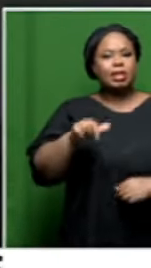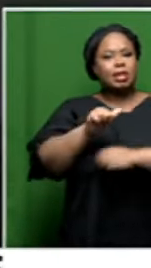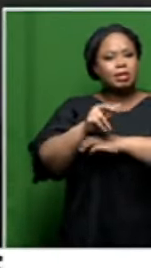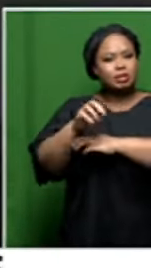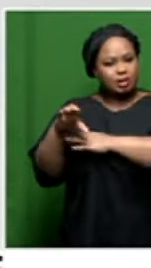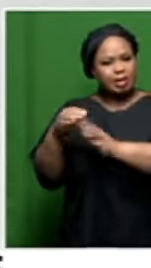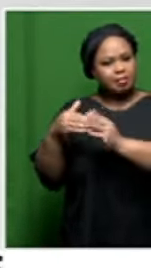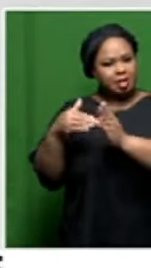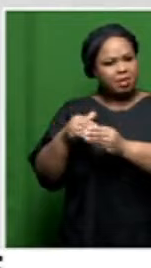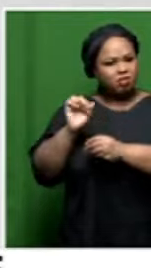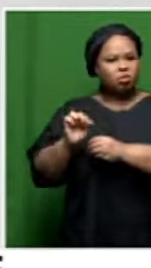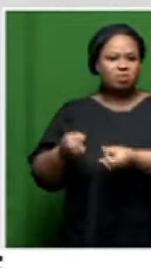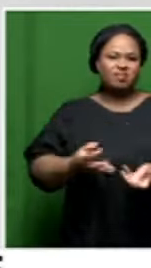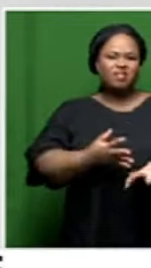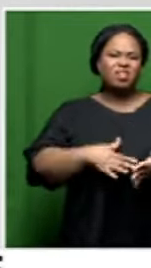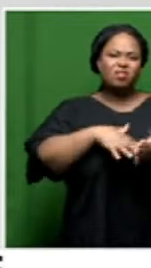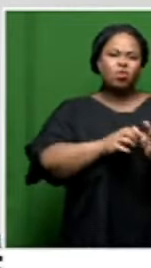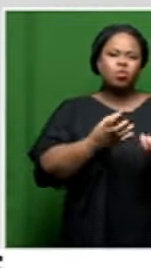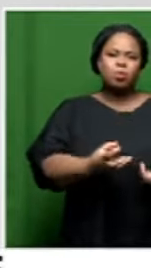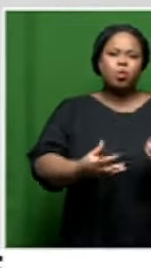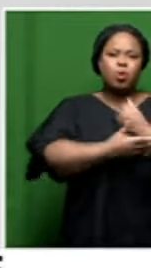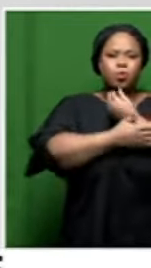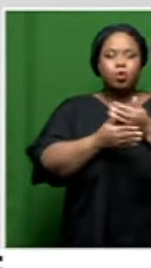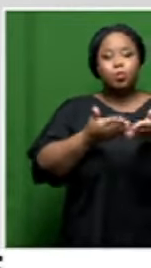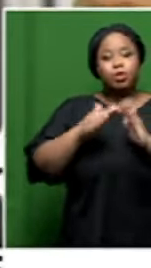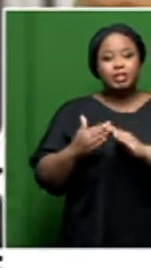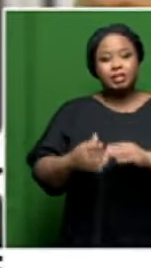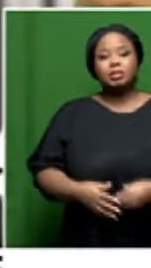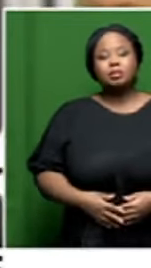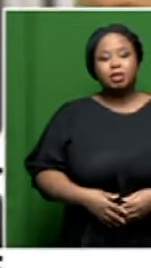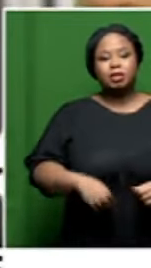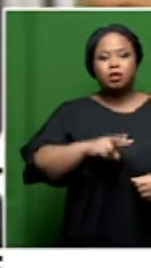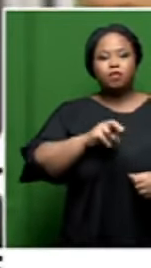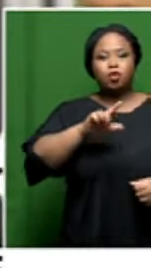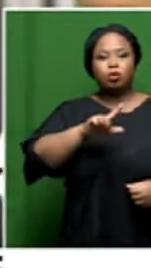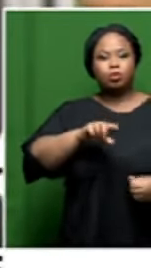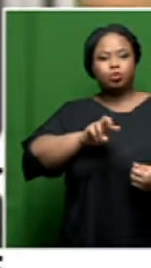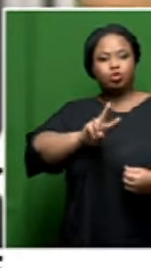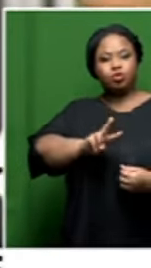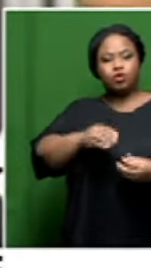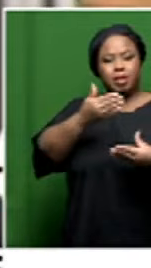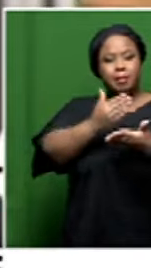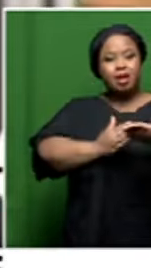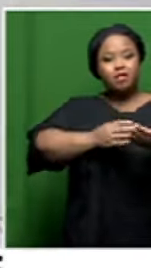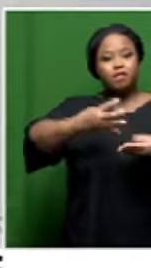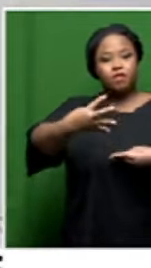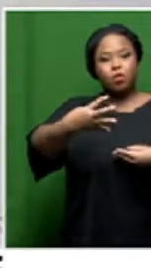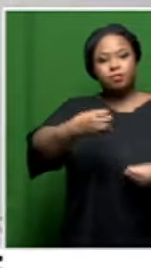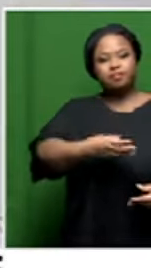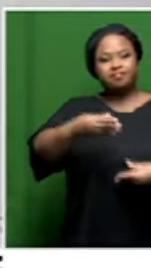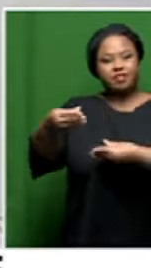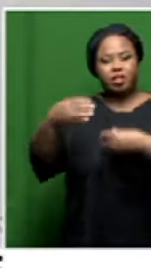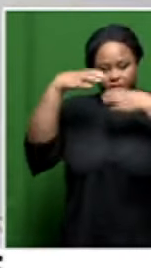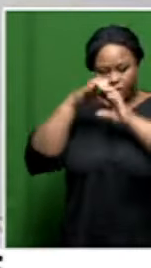has given its members to vulnerable communities. In Volume 2 of Part 4 of the report, which focuses on the